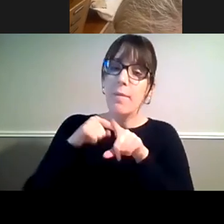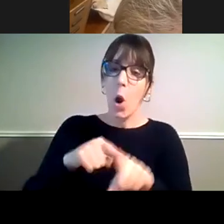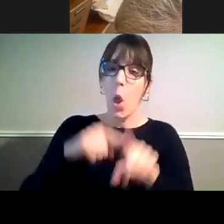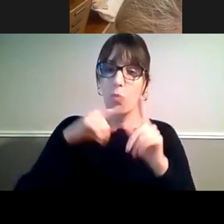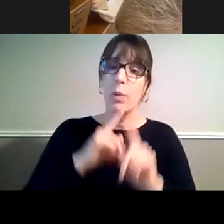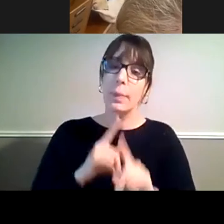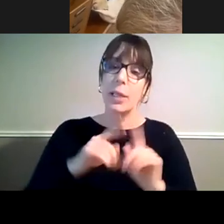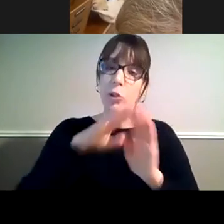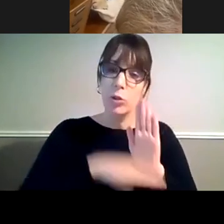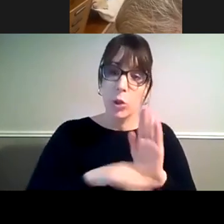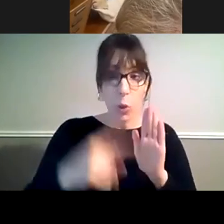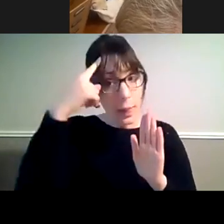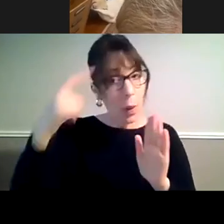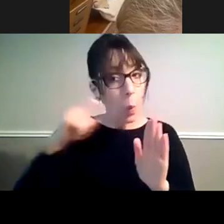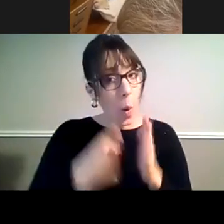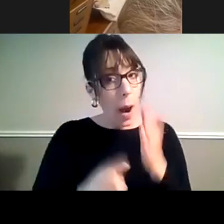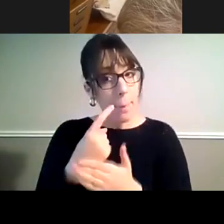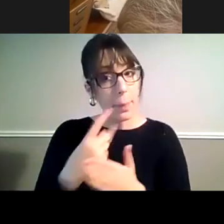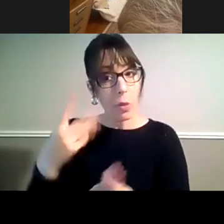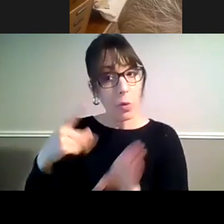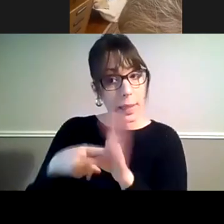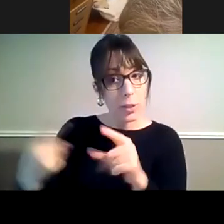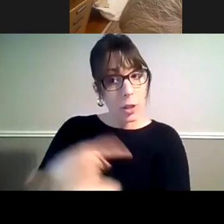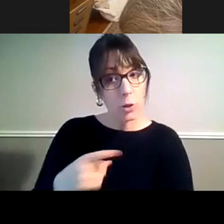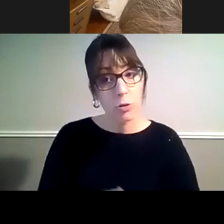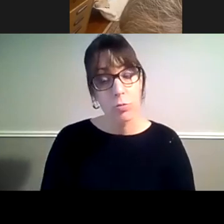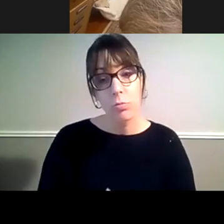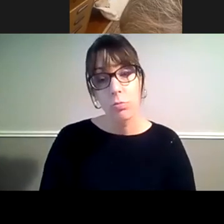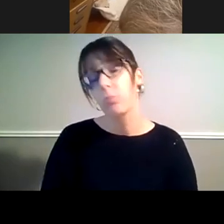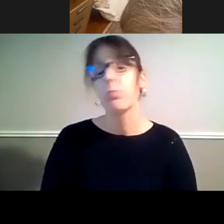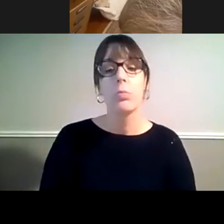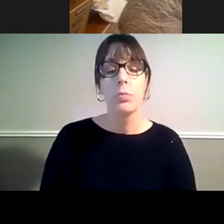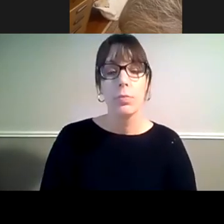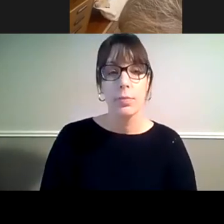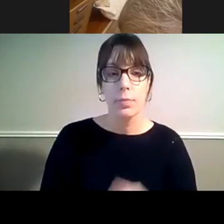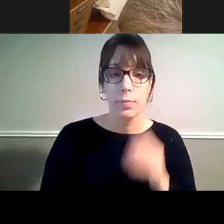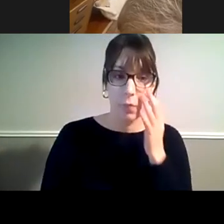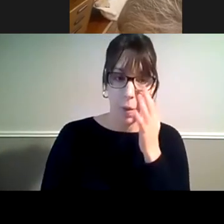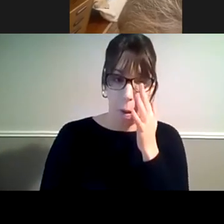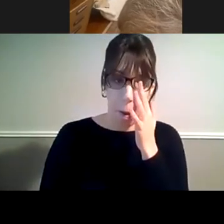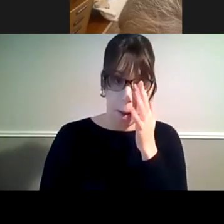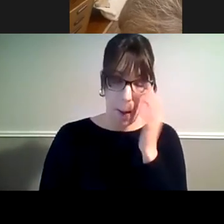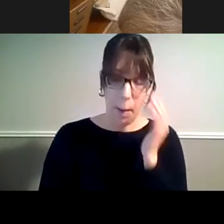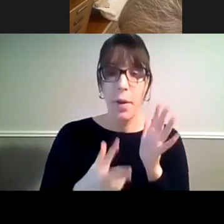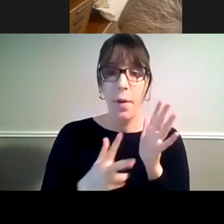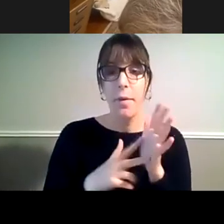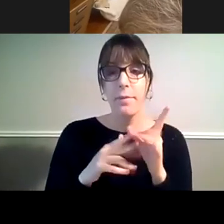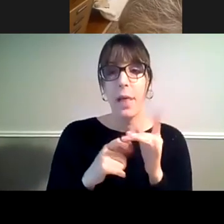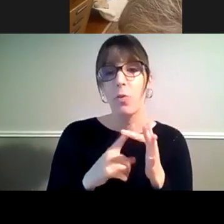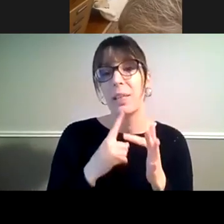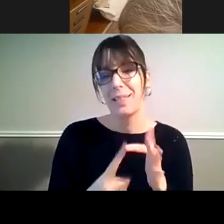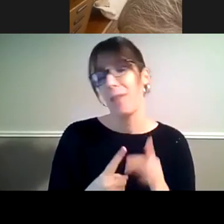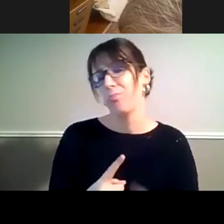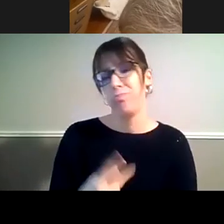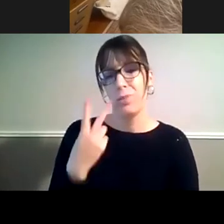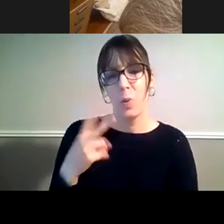in 2024 without a bit of pressure and a bit of campaigning? No, I think 2024 is way too